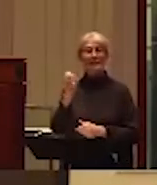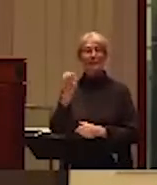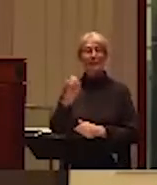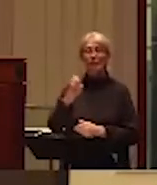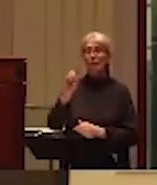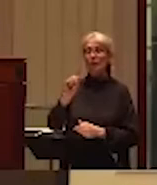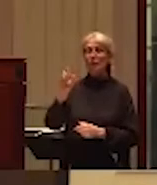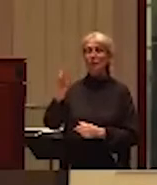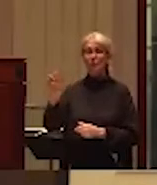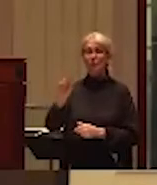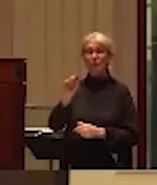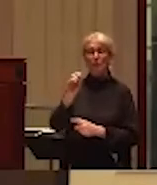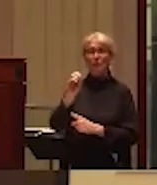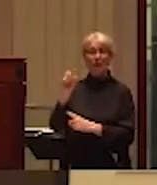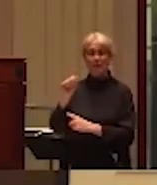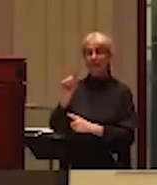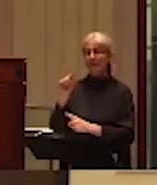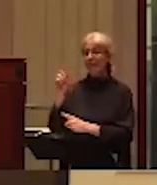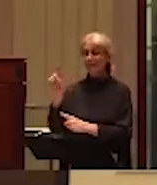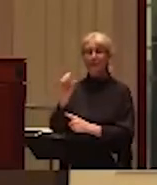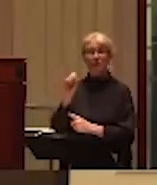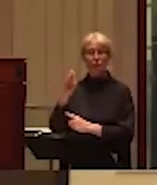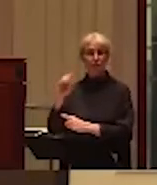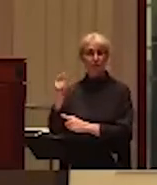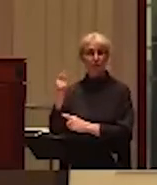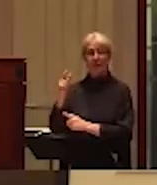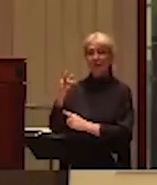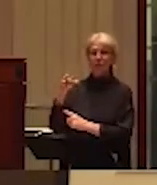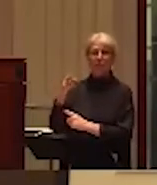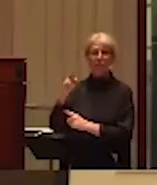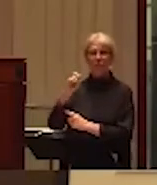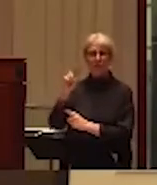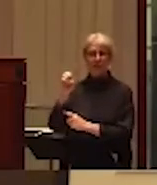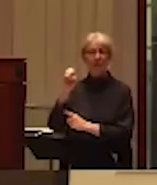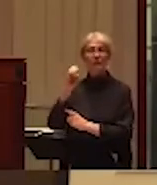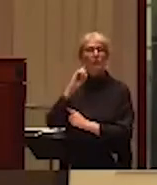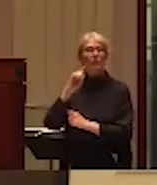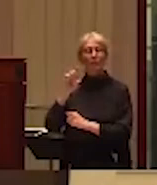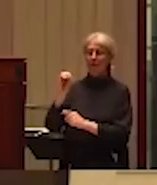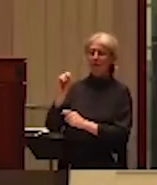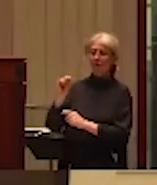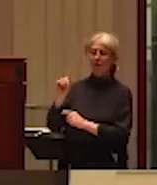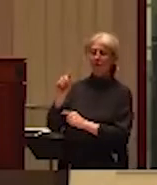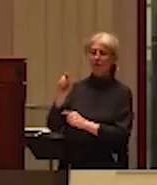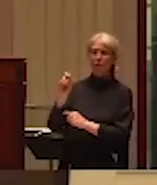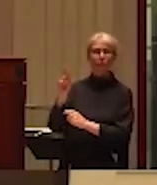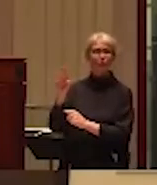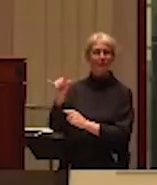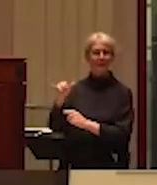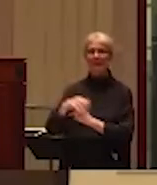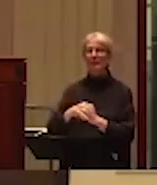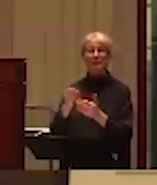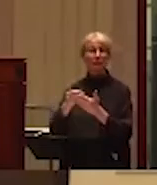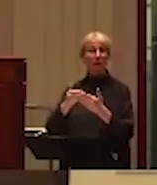Nora and Ted Sterling Prize in support of controversy. Before going any further, I would like to acknowledge that we are